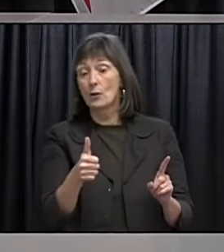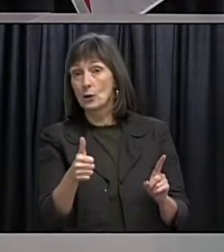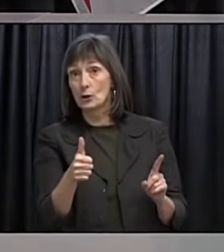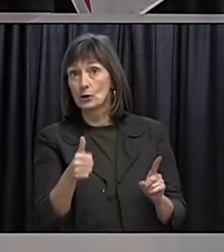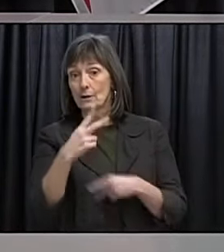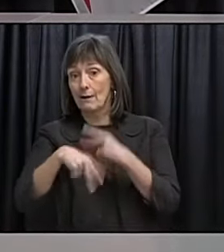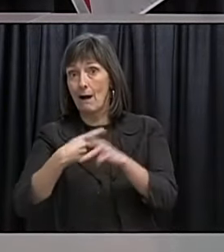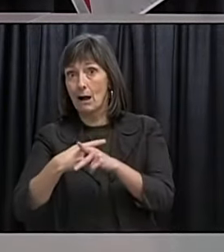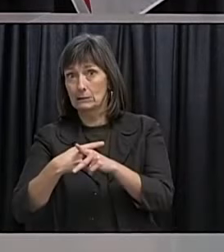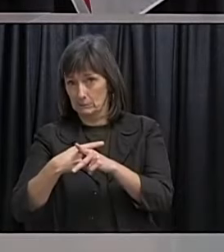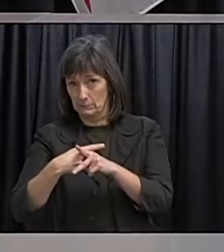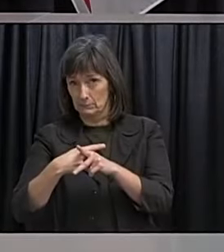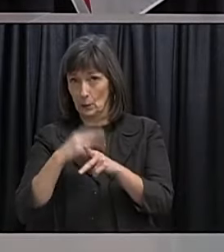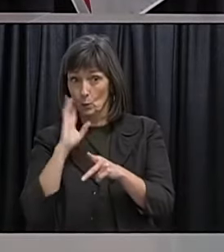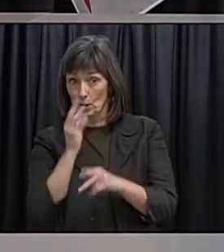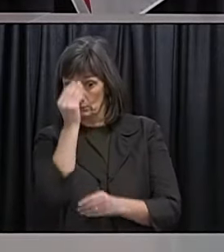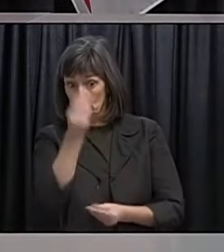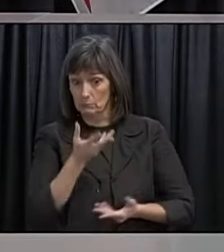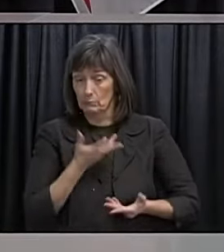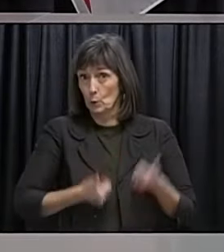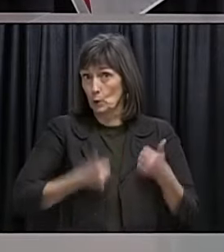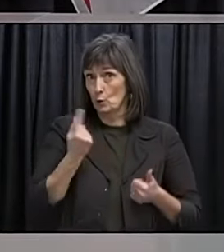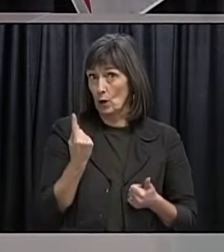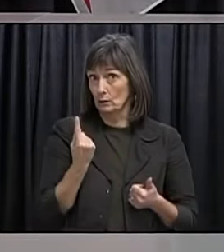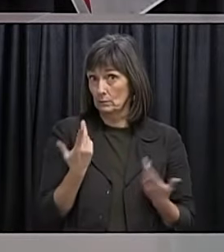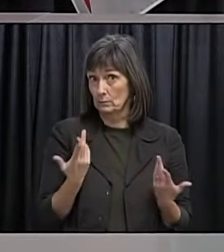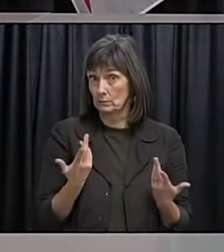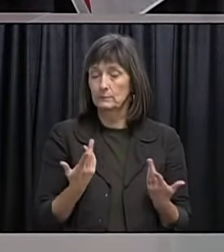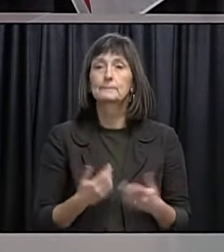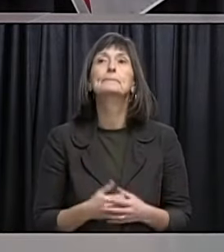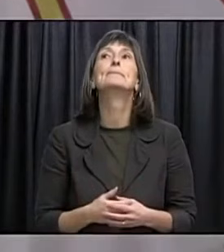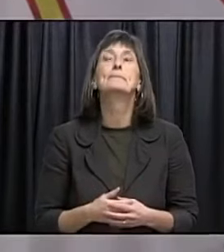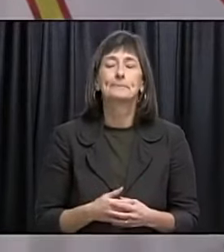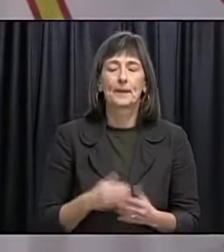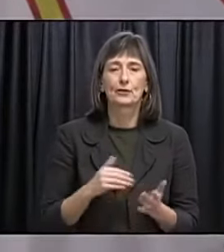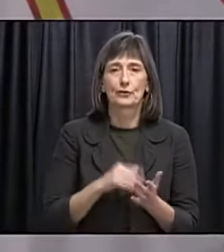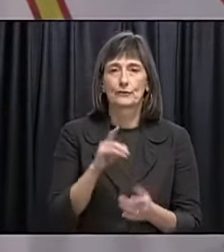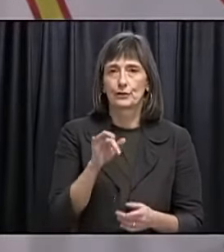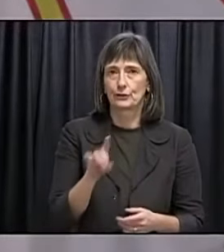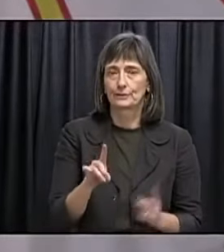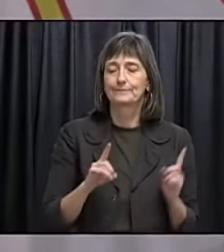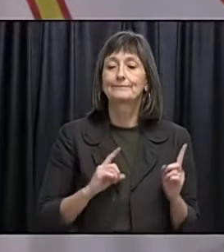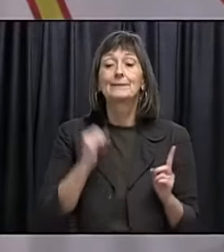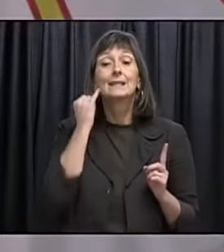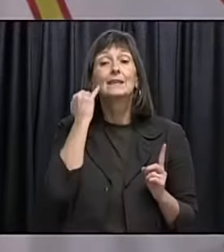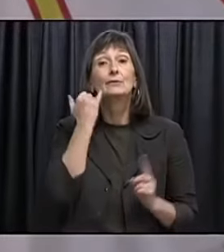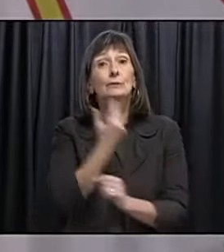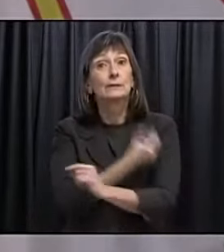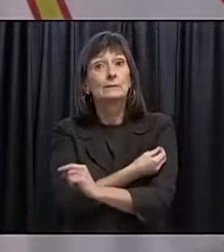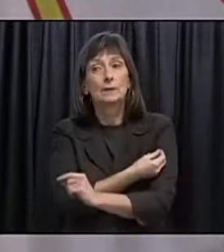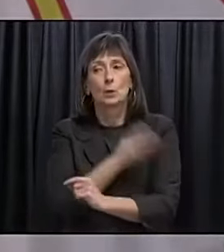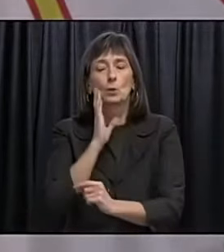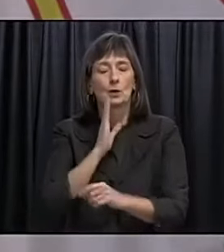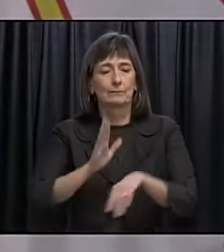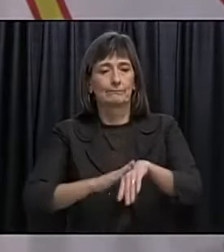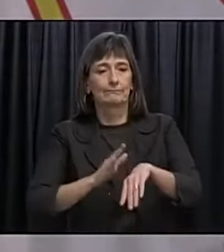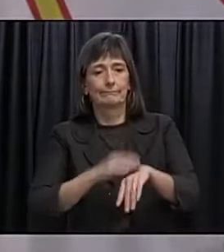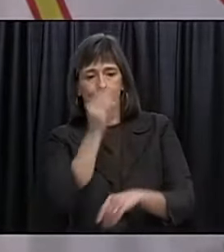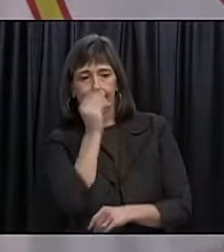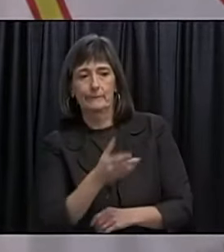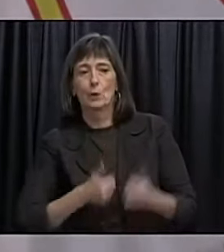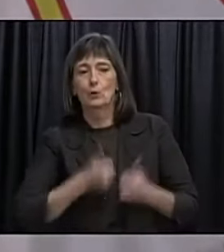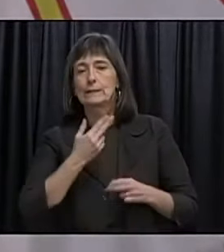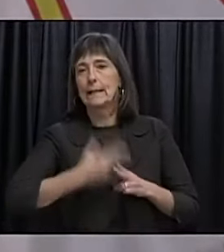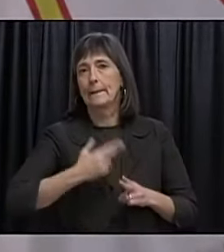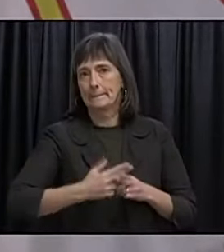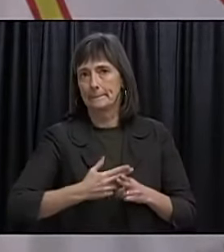Janice. Do you want to deal with that? Yes. So. Obviously. Anyone. Who's getting a vaccine. Will be advised. Of which vaccine.